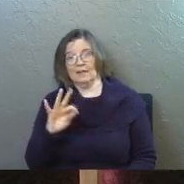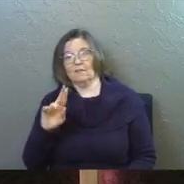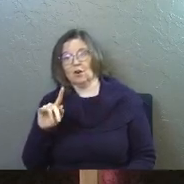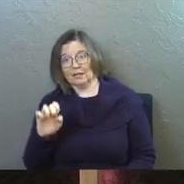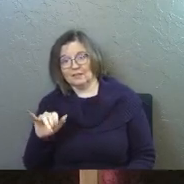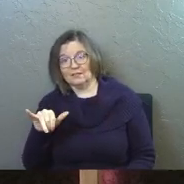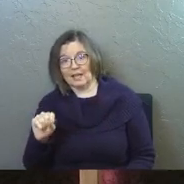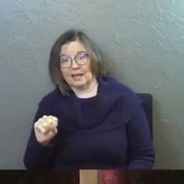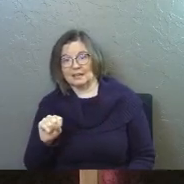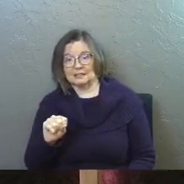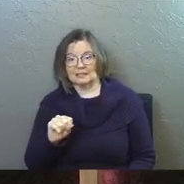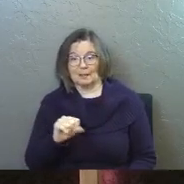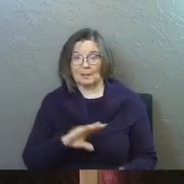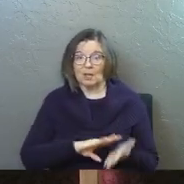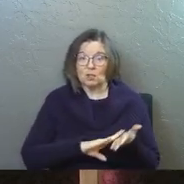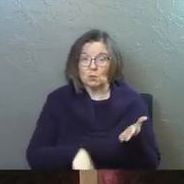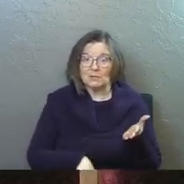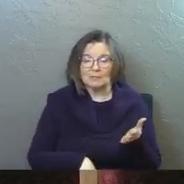We are all guilty.